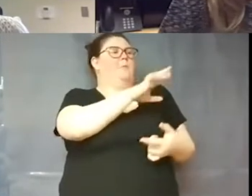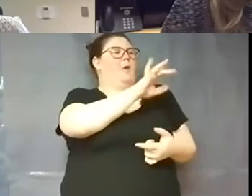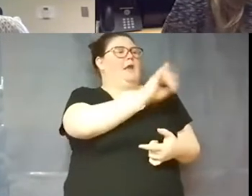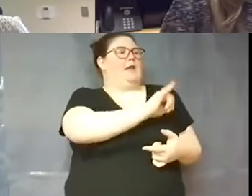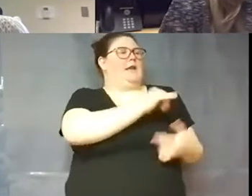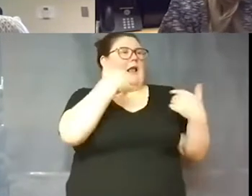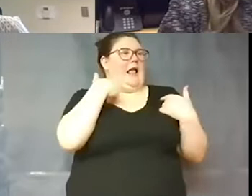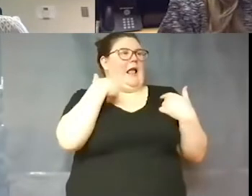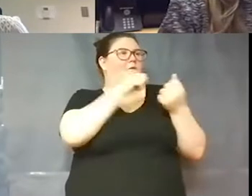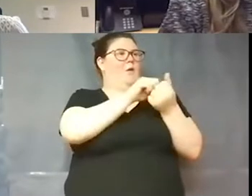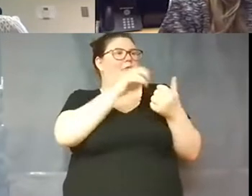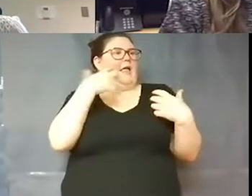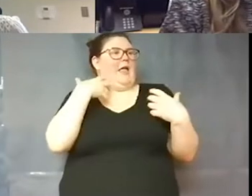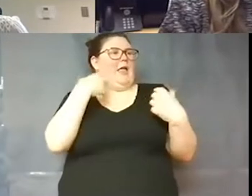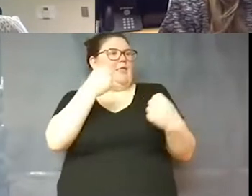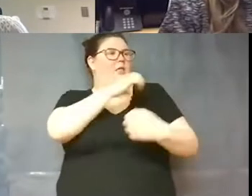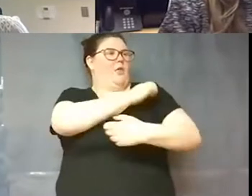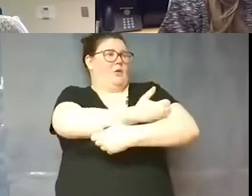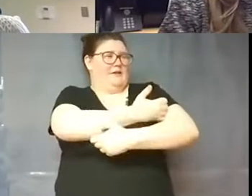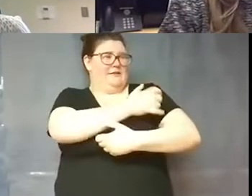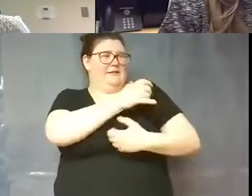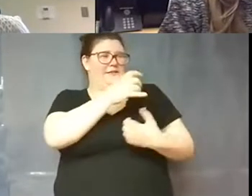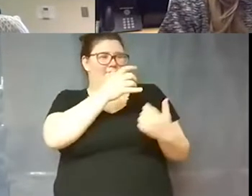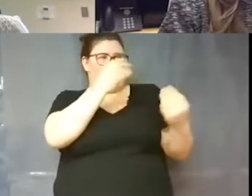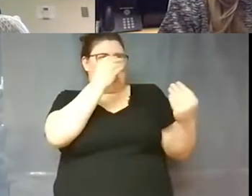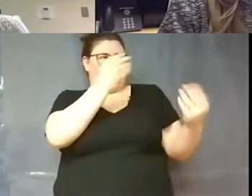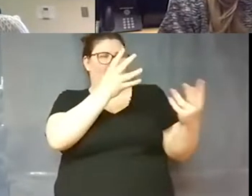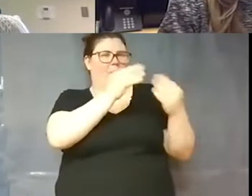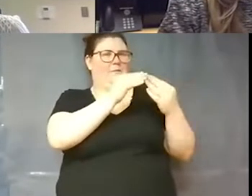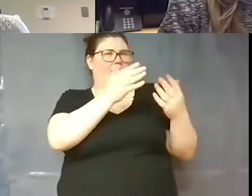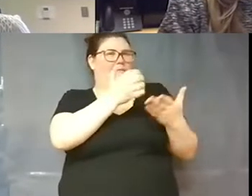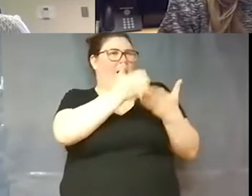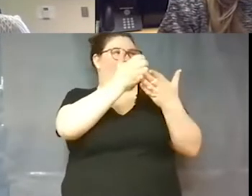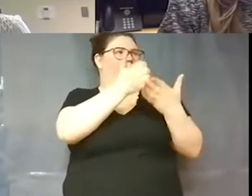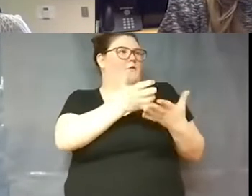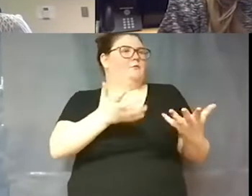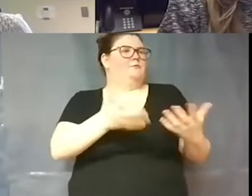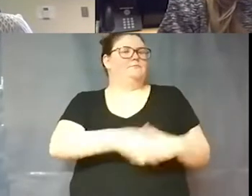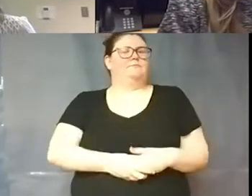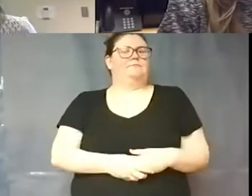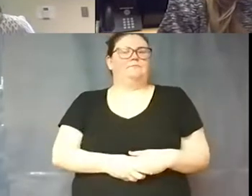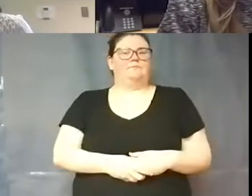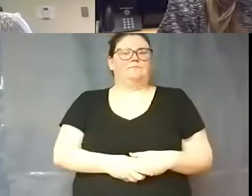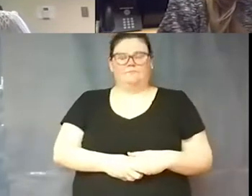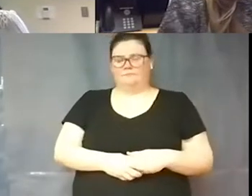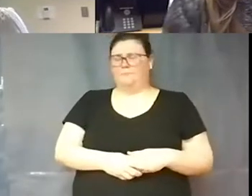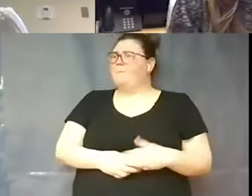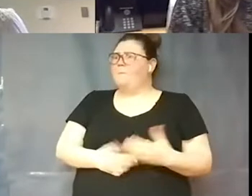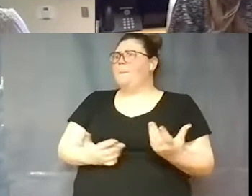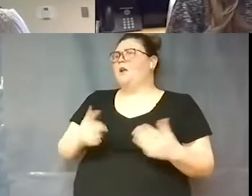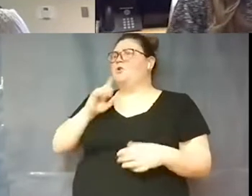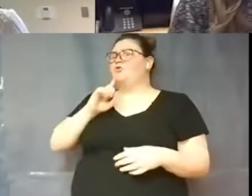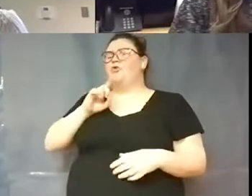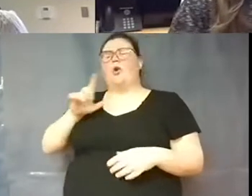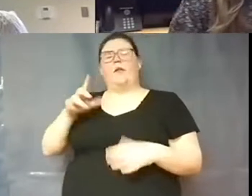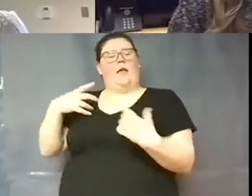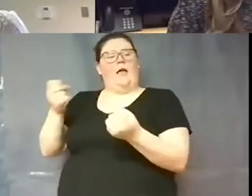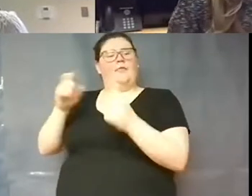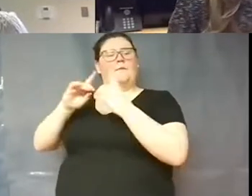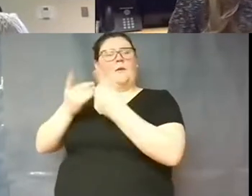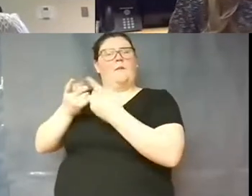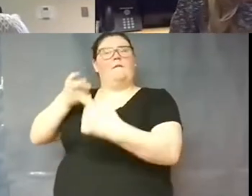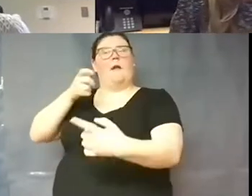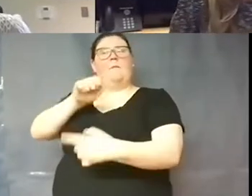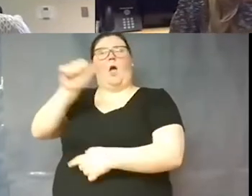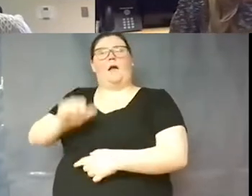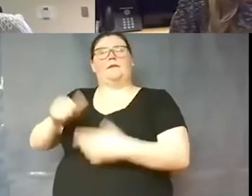helpful brandy yeah sure the health departments um and from austin public